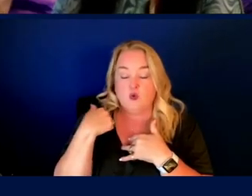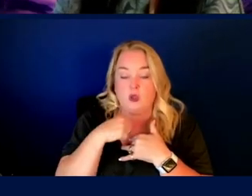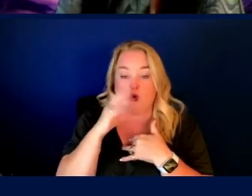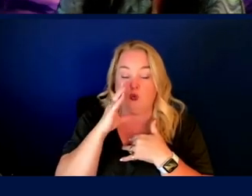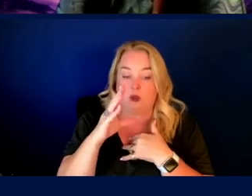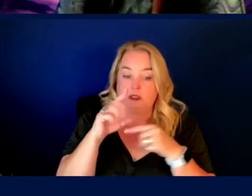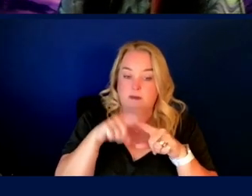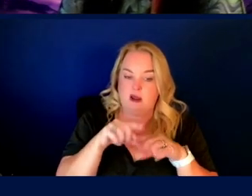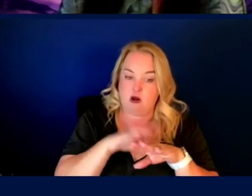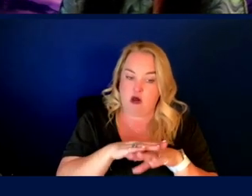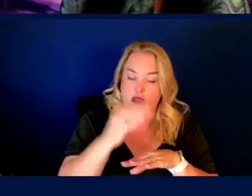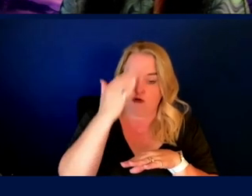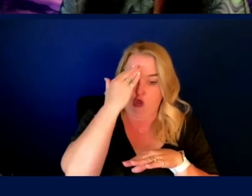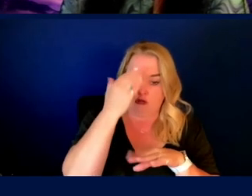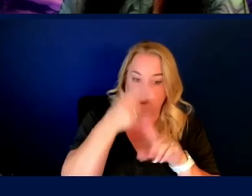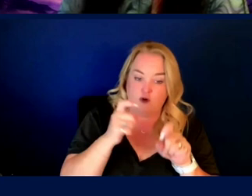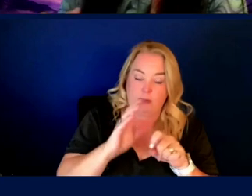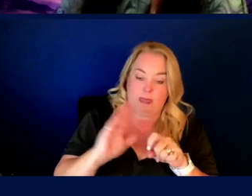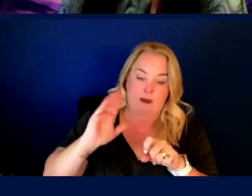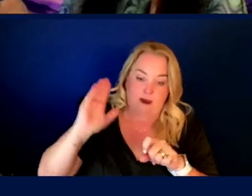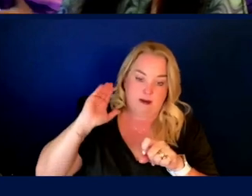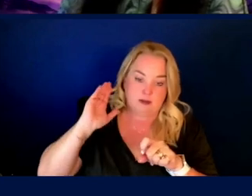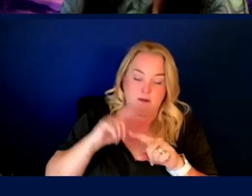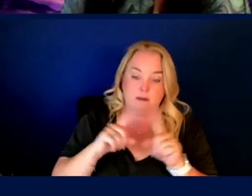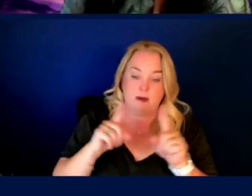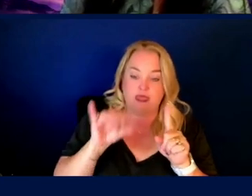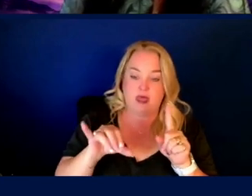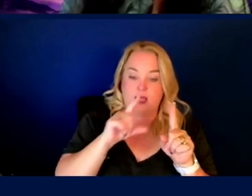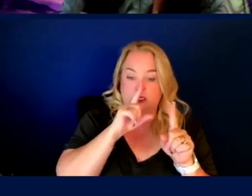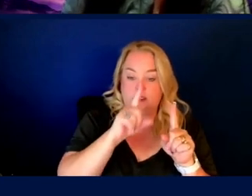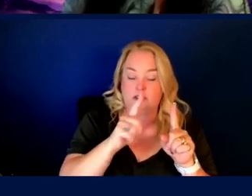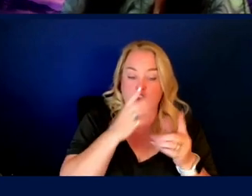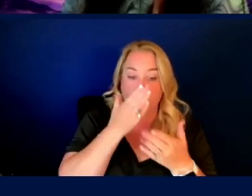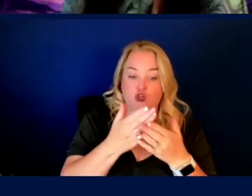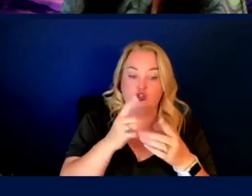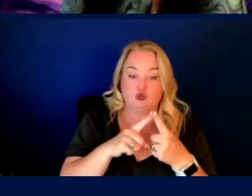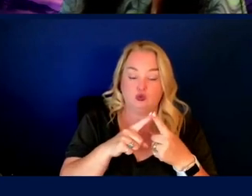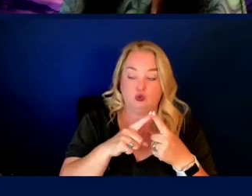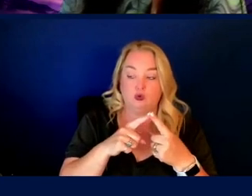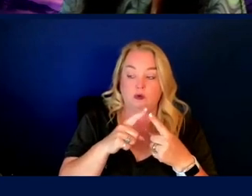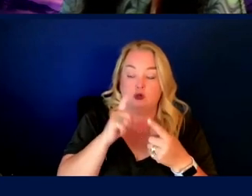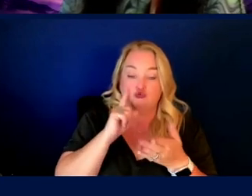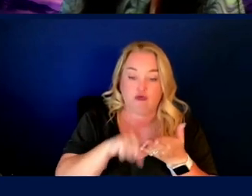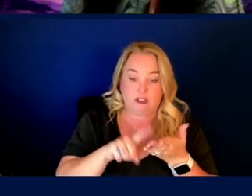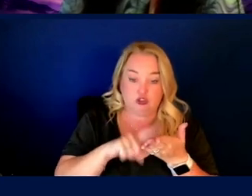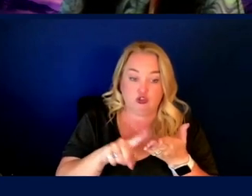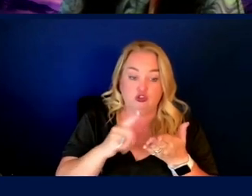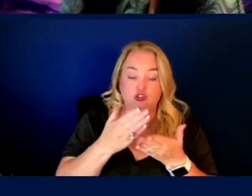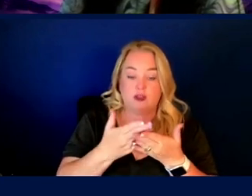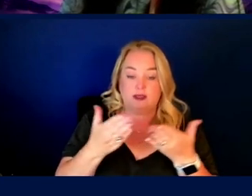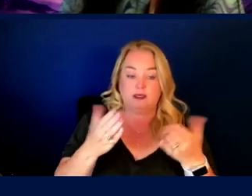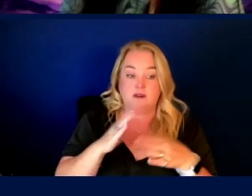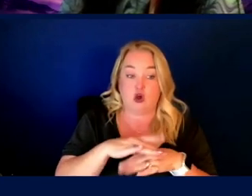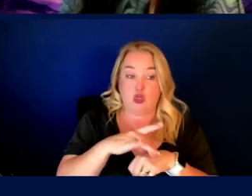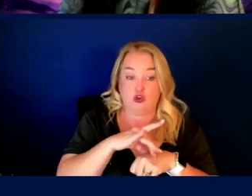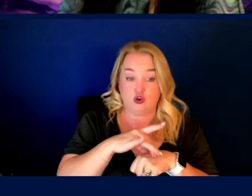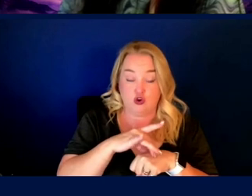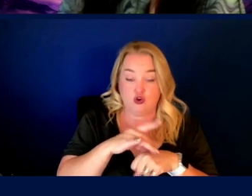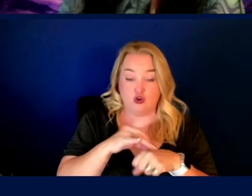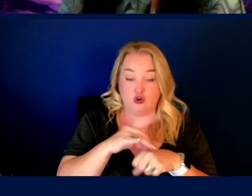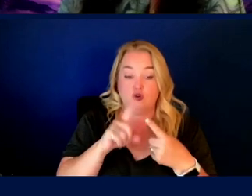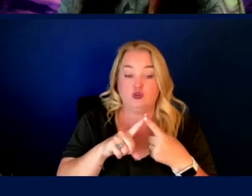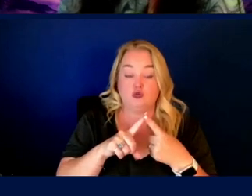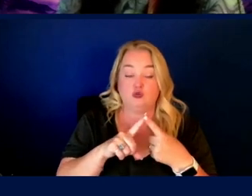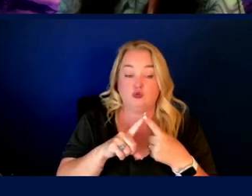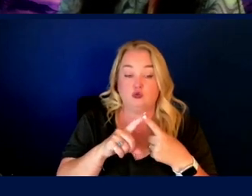we have in the past. And, uh, that can lend itself well to under research conditions on earth, uh, to small end